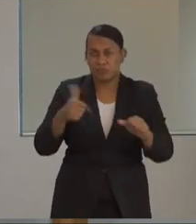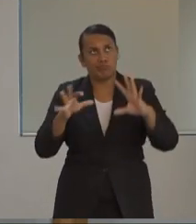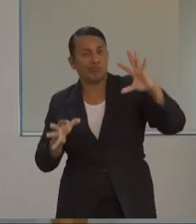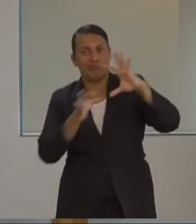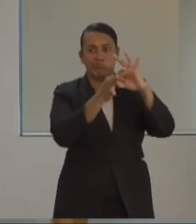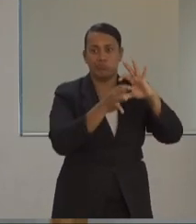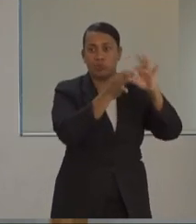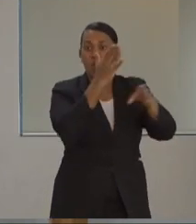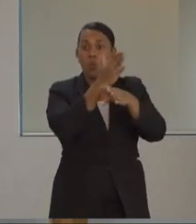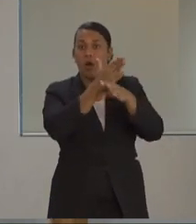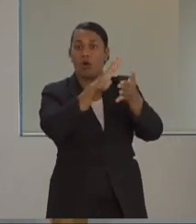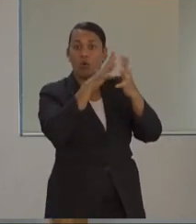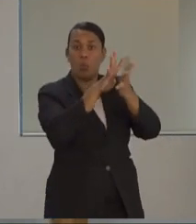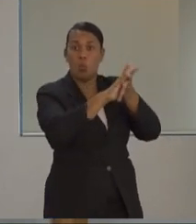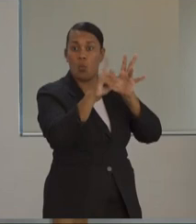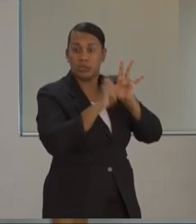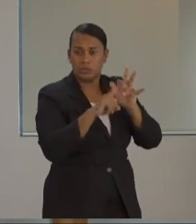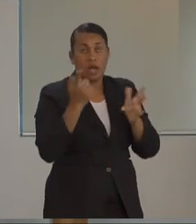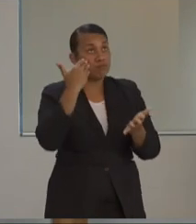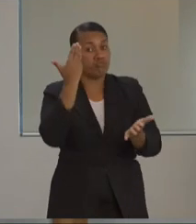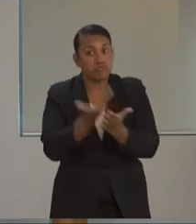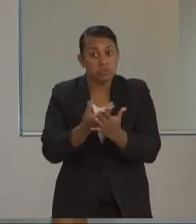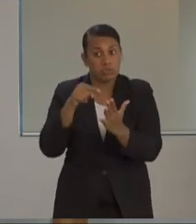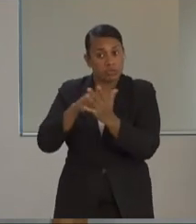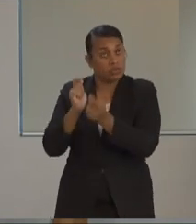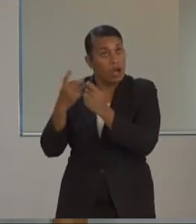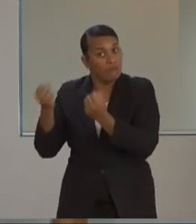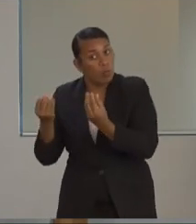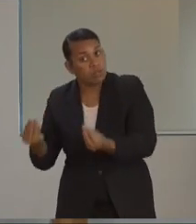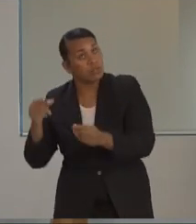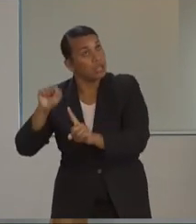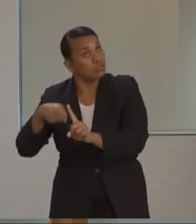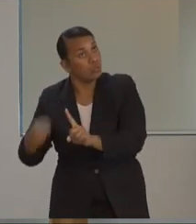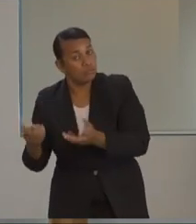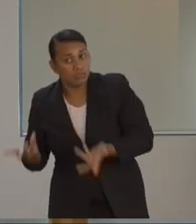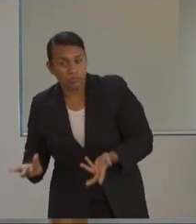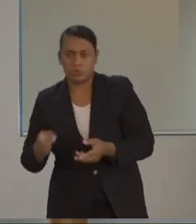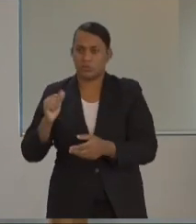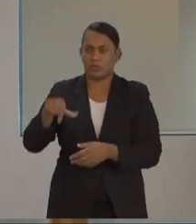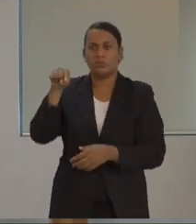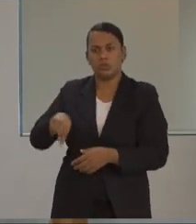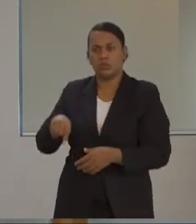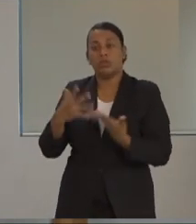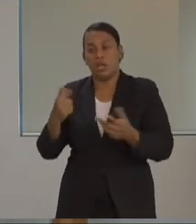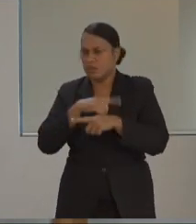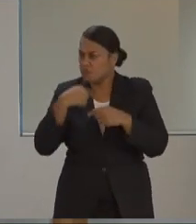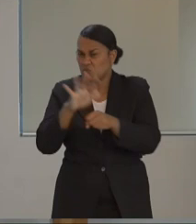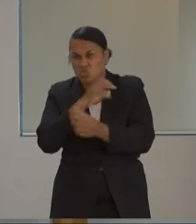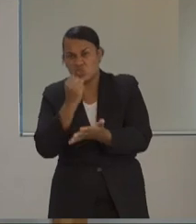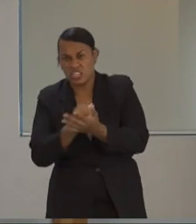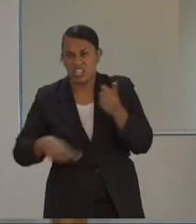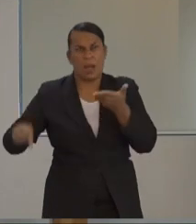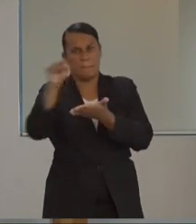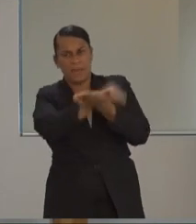with other partners, such as recently we worked with the Australian government in making sure that we buy from the